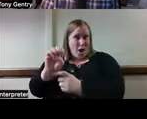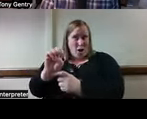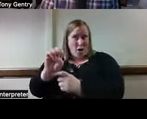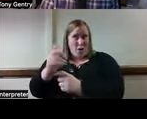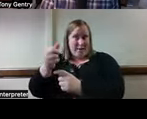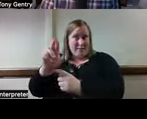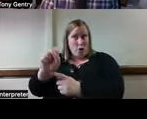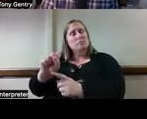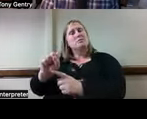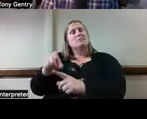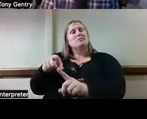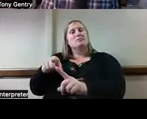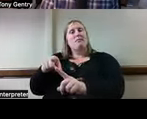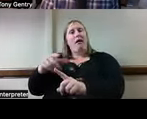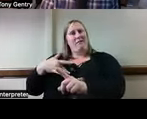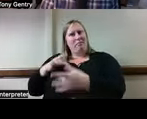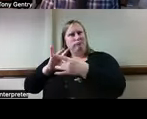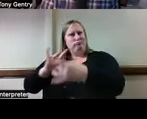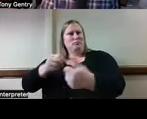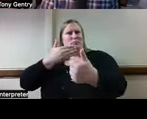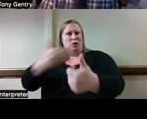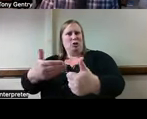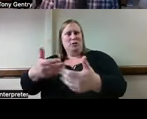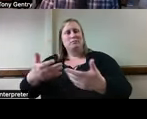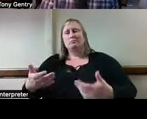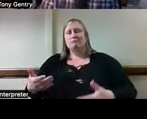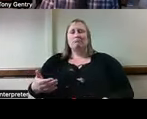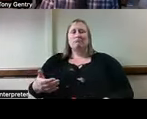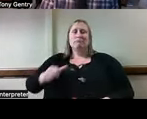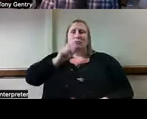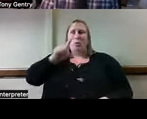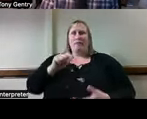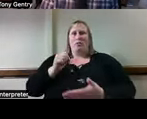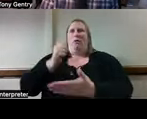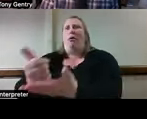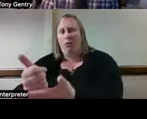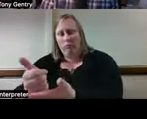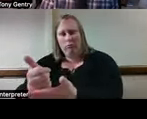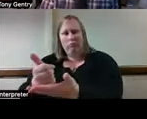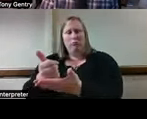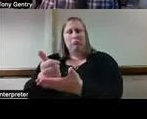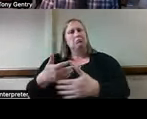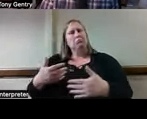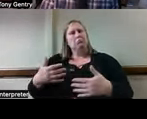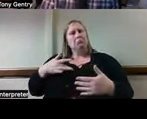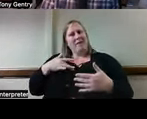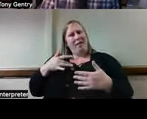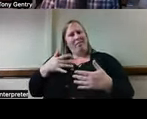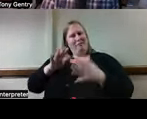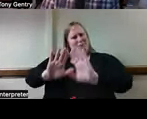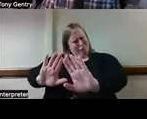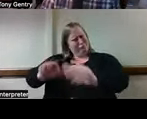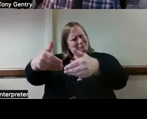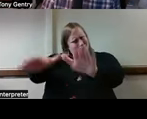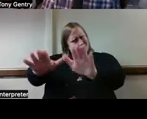were having to do less intensive interventions and that allowed them to maintain their social relationships